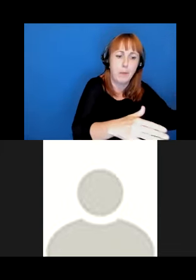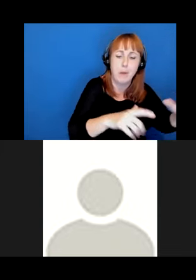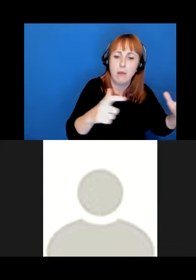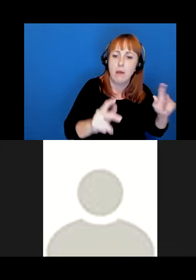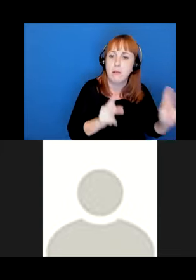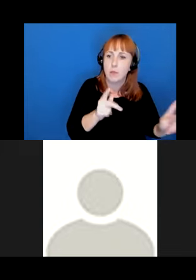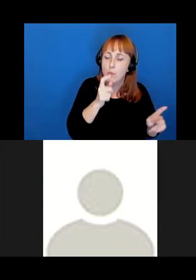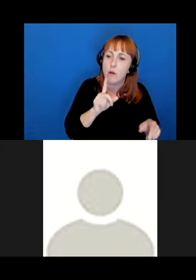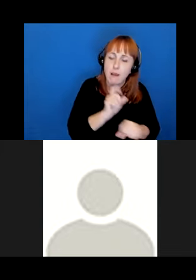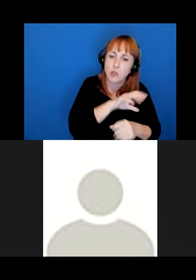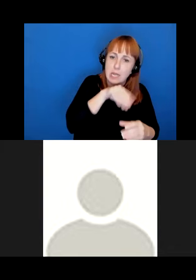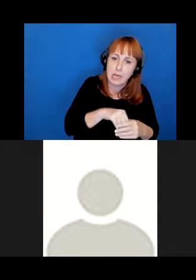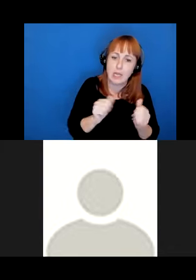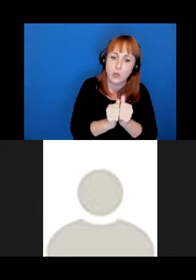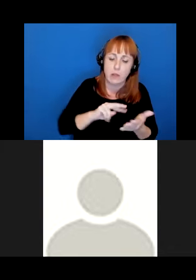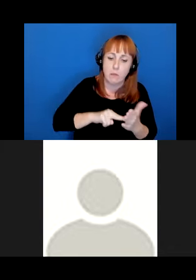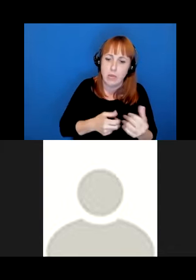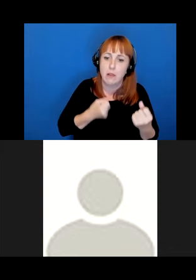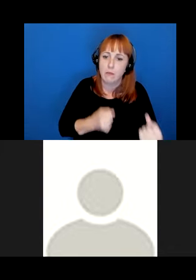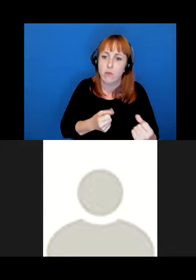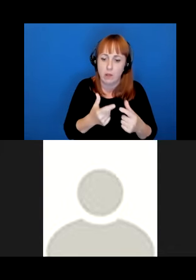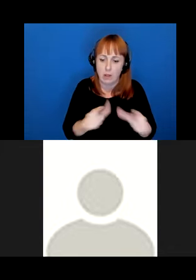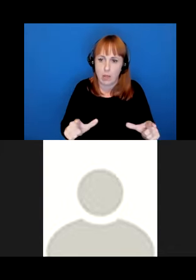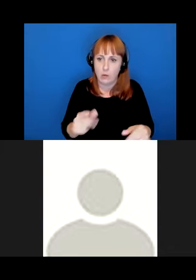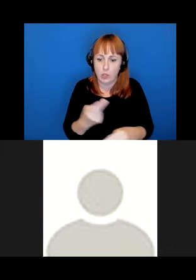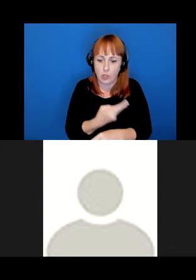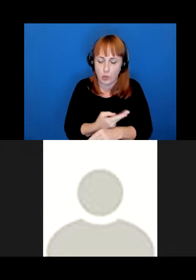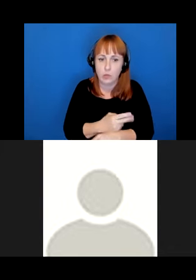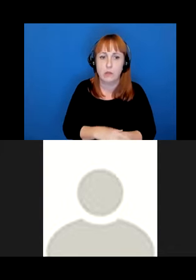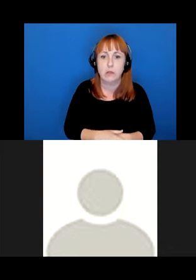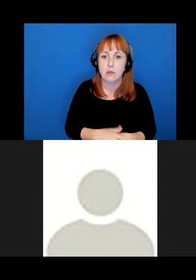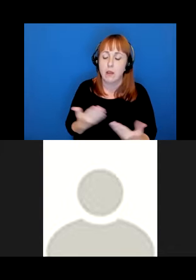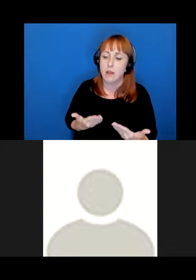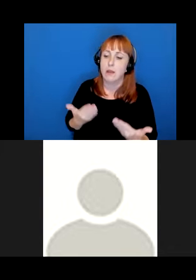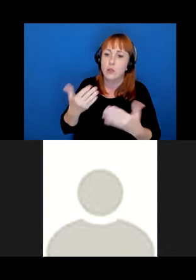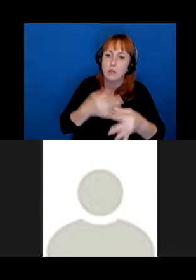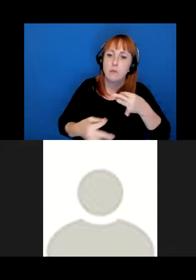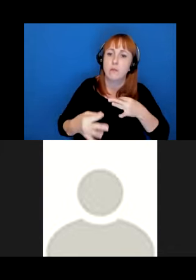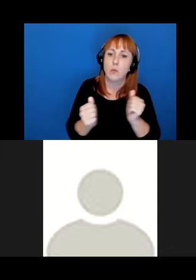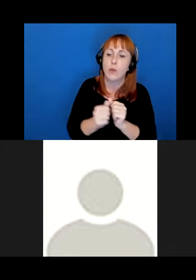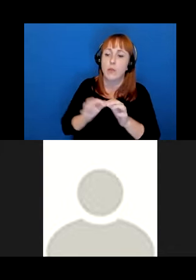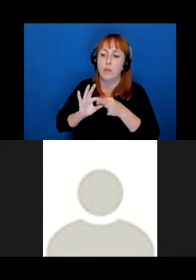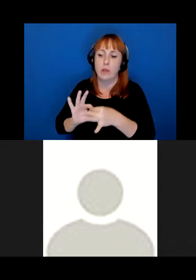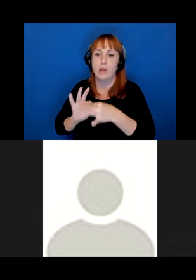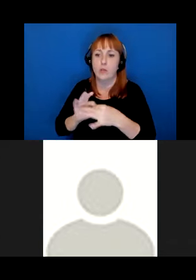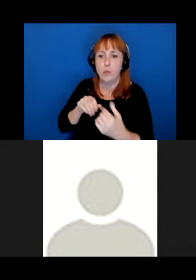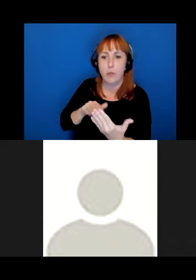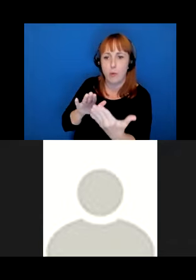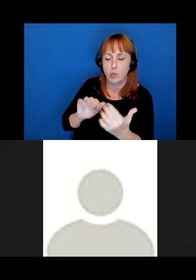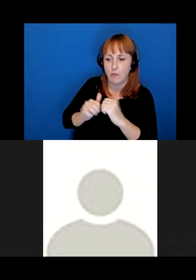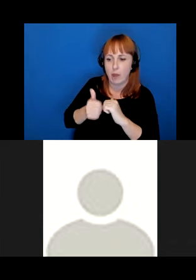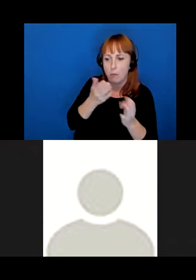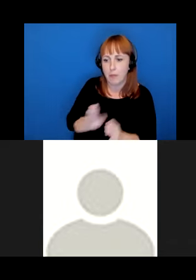actually engaged in meaningful language learning and use. I suggest that a relational approach to language planning and to assessing linguistic